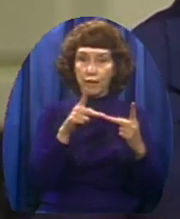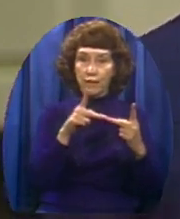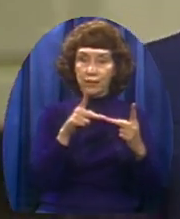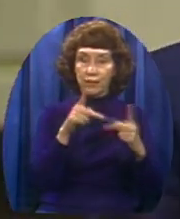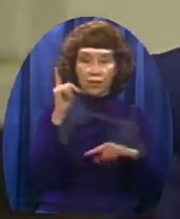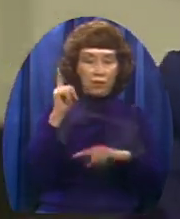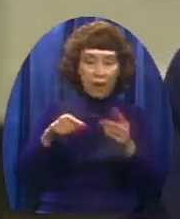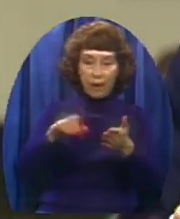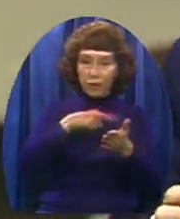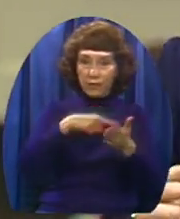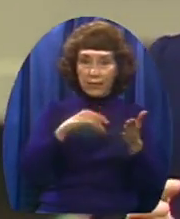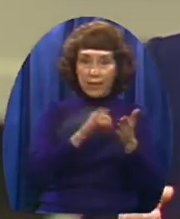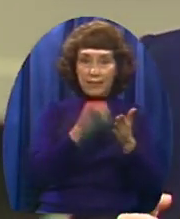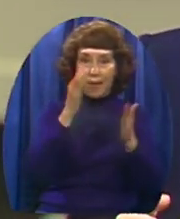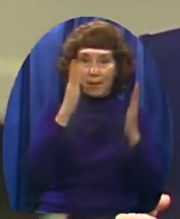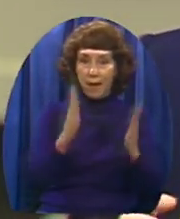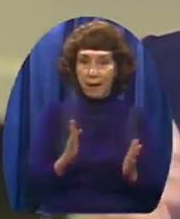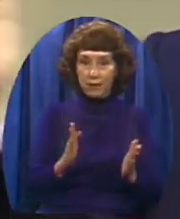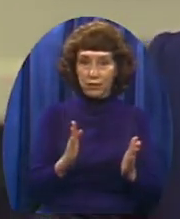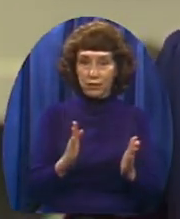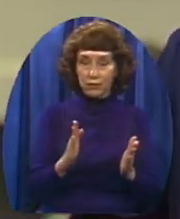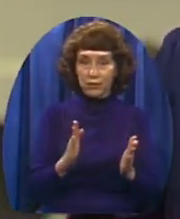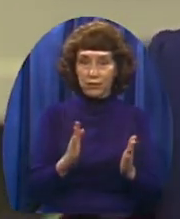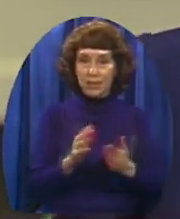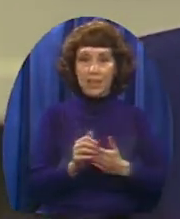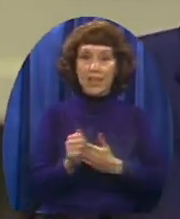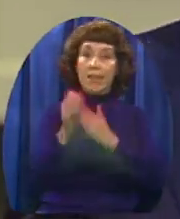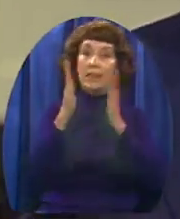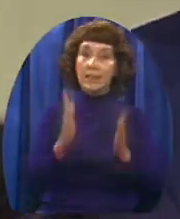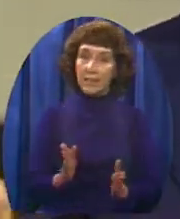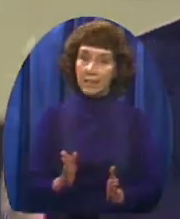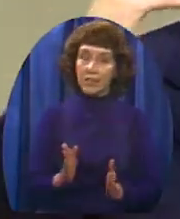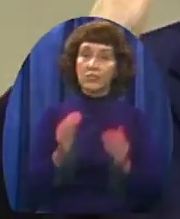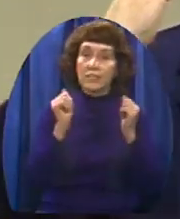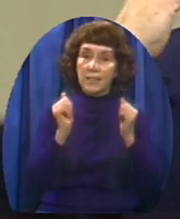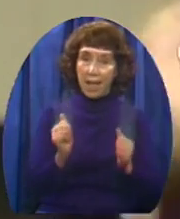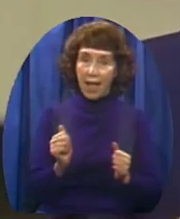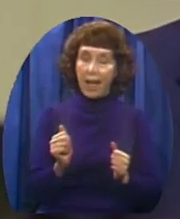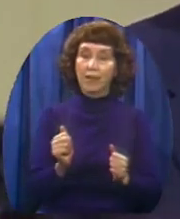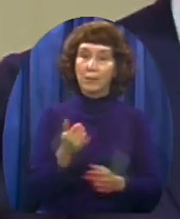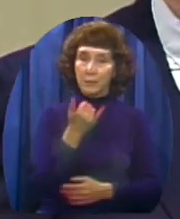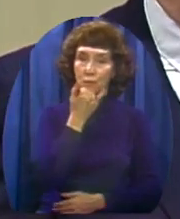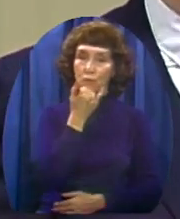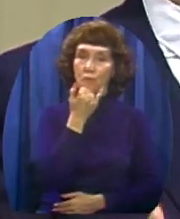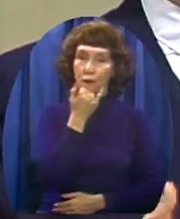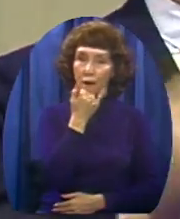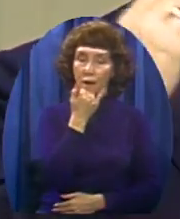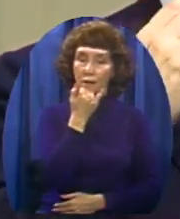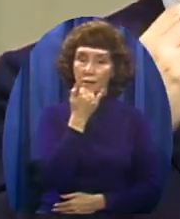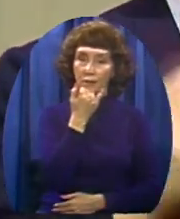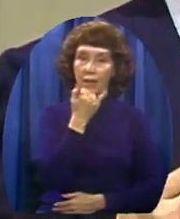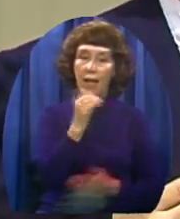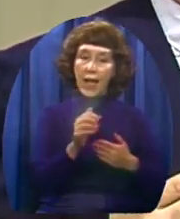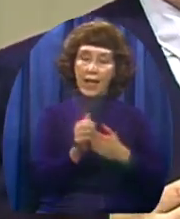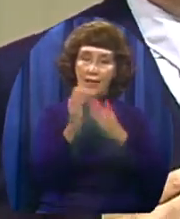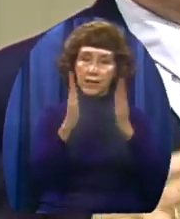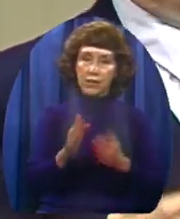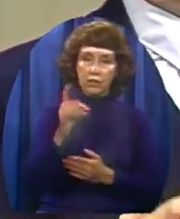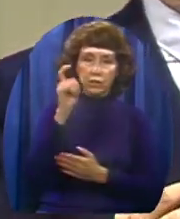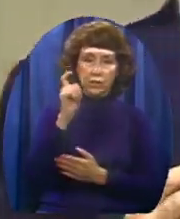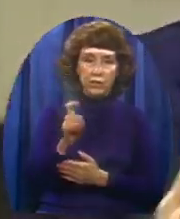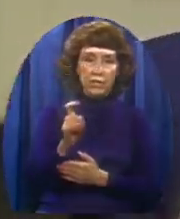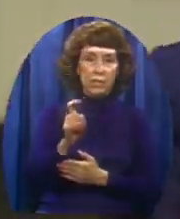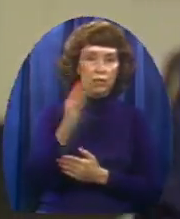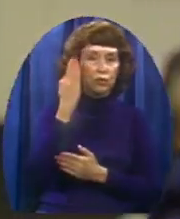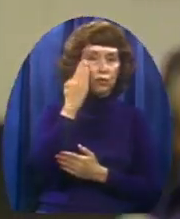You've therefore committed a great sin Leaders can be wrong too And leaders need to know they can be wrong And leaders need to be in